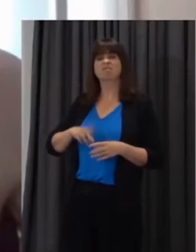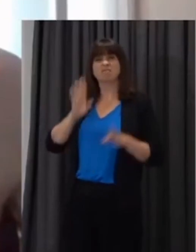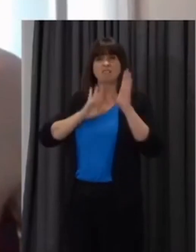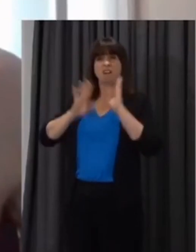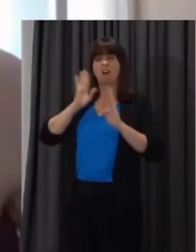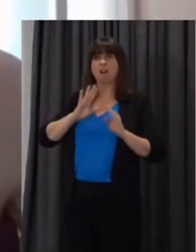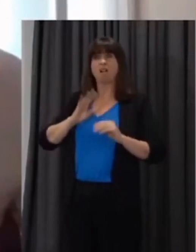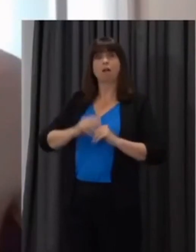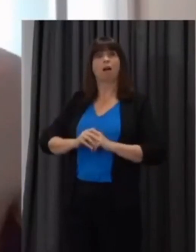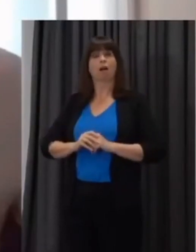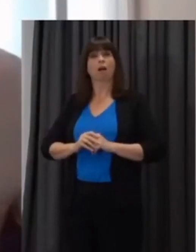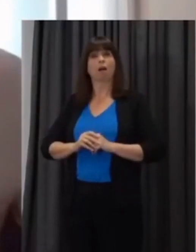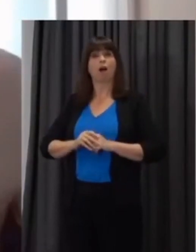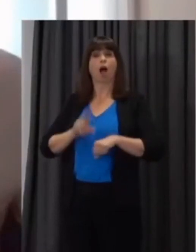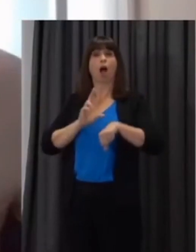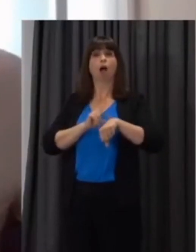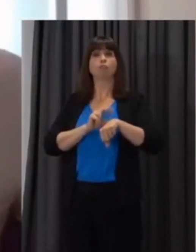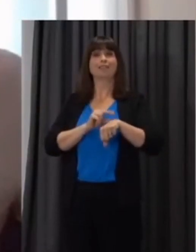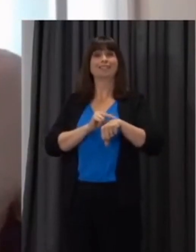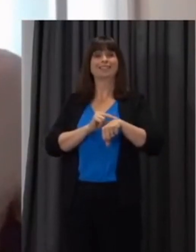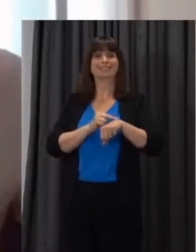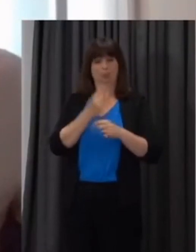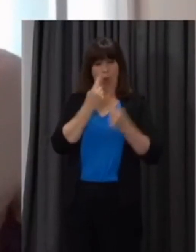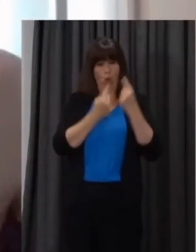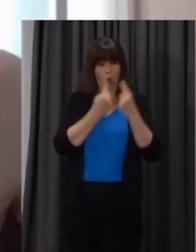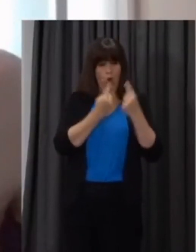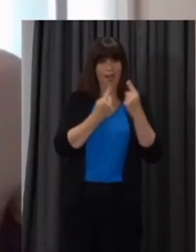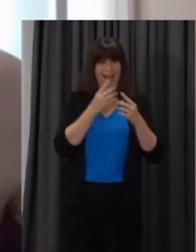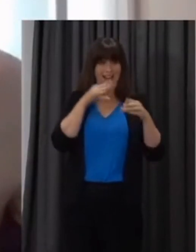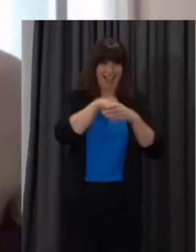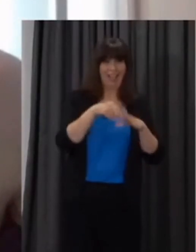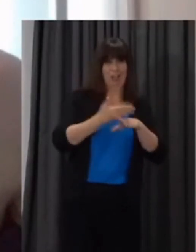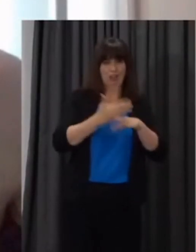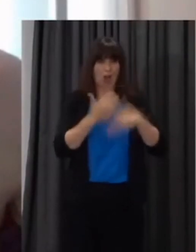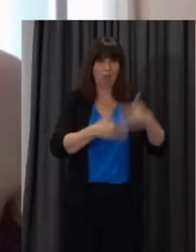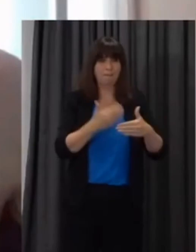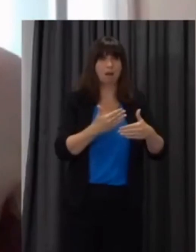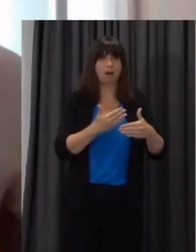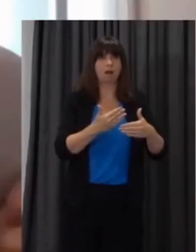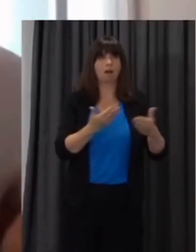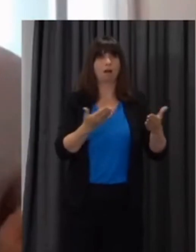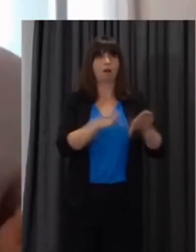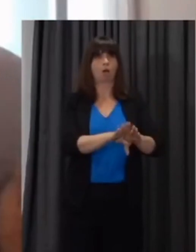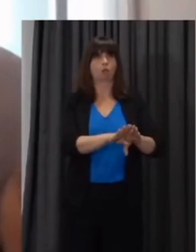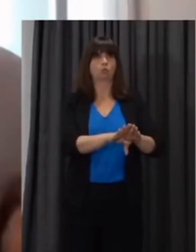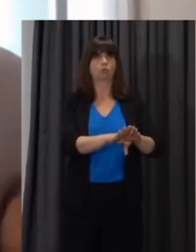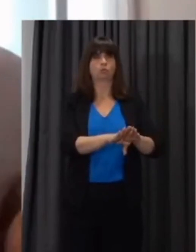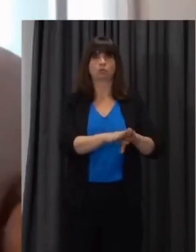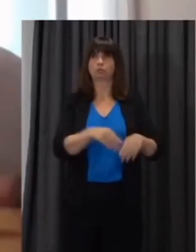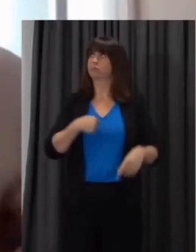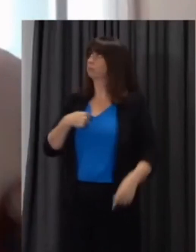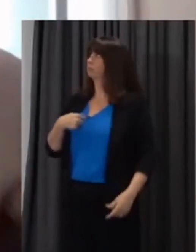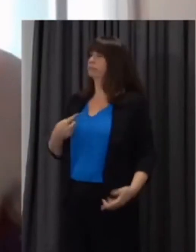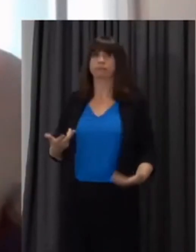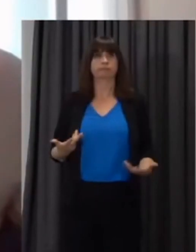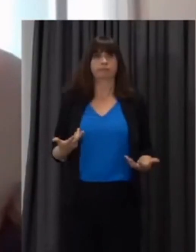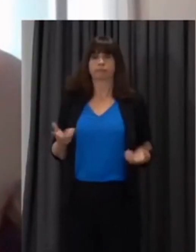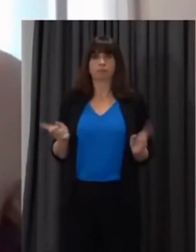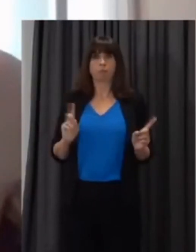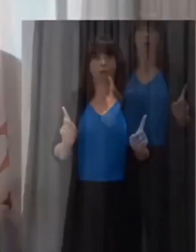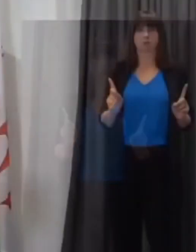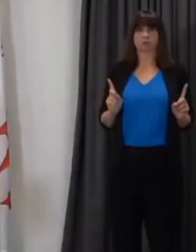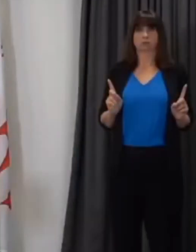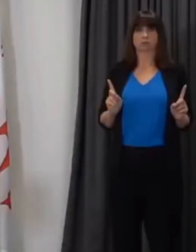or already had started an apprenticeship their employer has closed and doesn't know when they're going to reopen can you just explain to them what exactly they should do